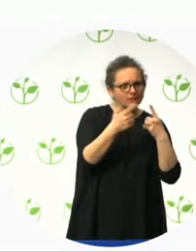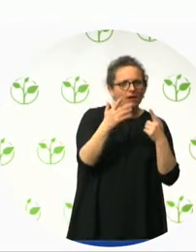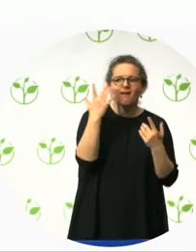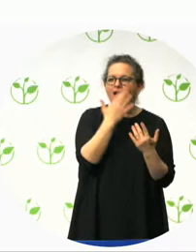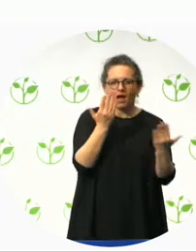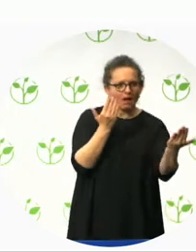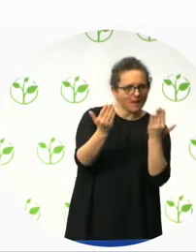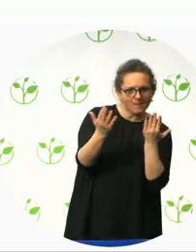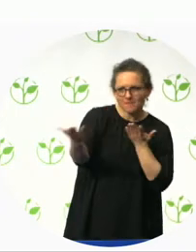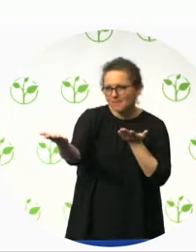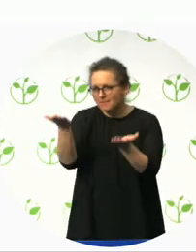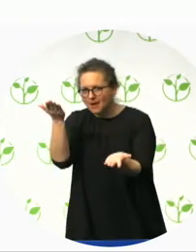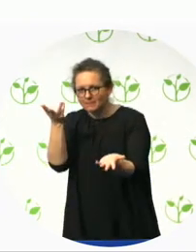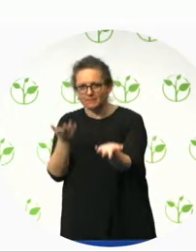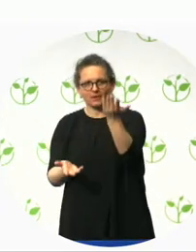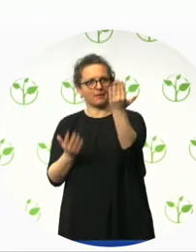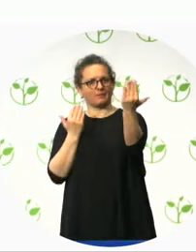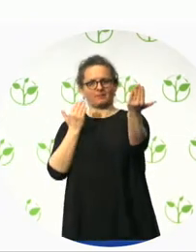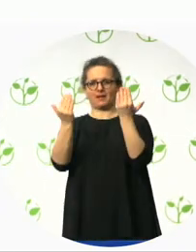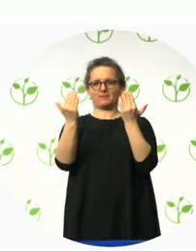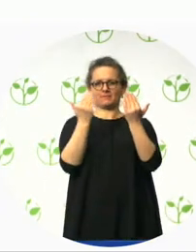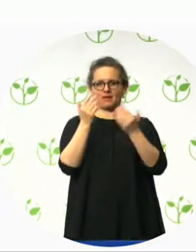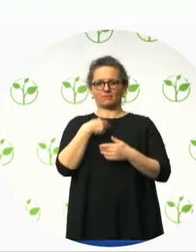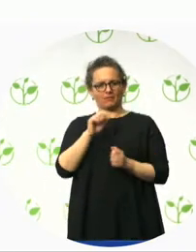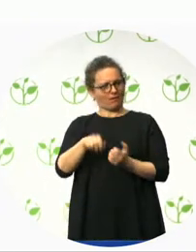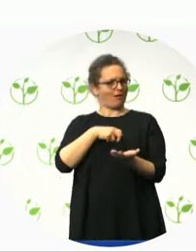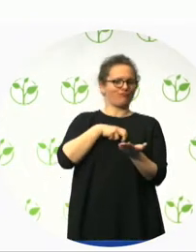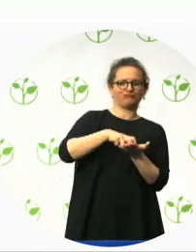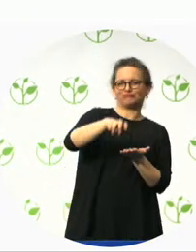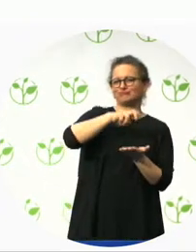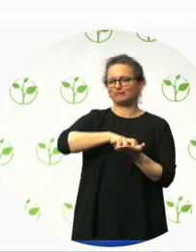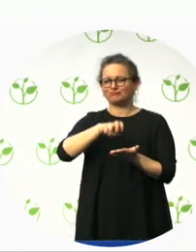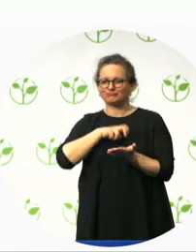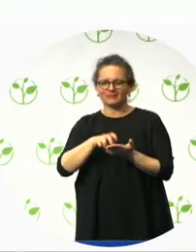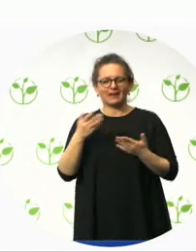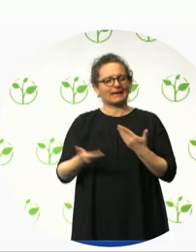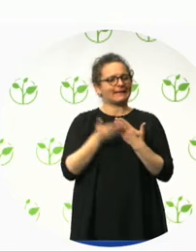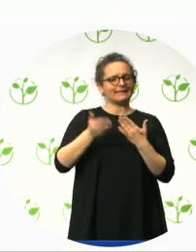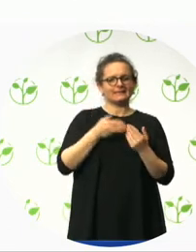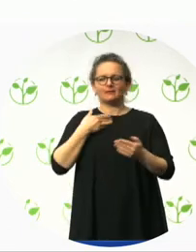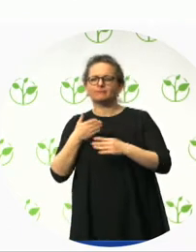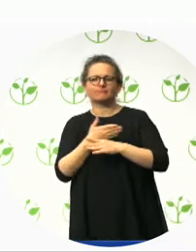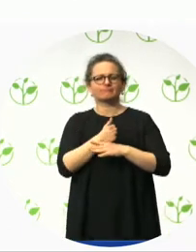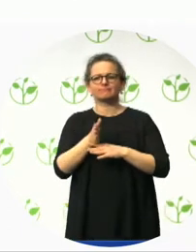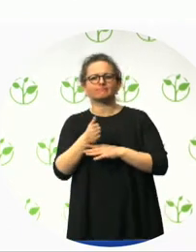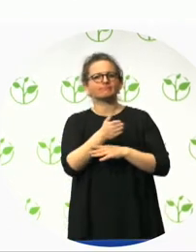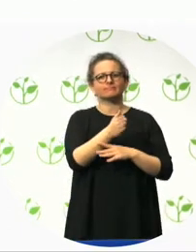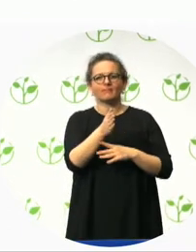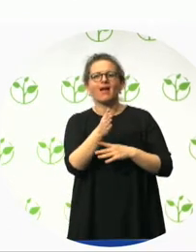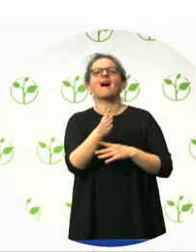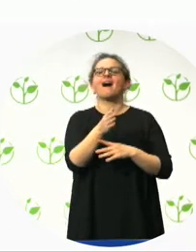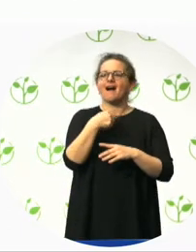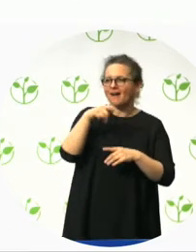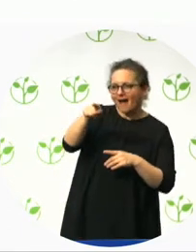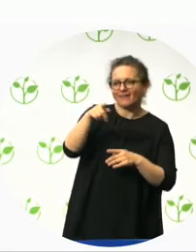a different floor finish can help define a walkway and encourage safe access for everyone. If you take the floor signage and the wayfinding, it's contrasting